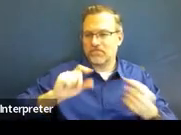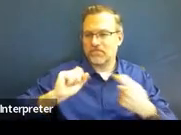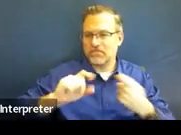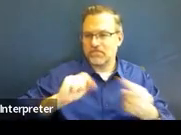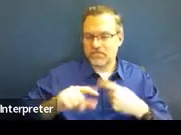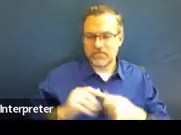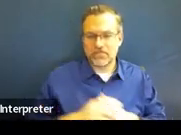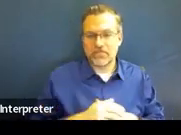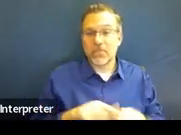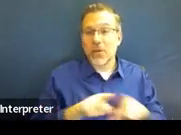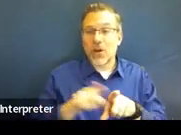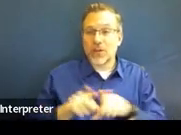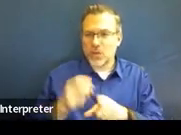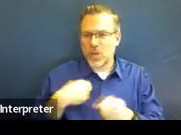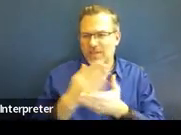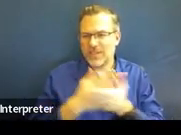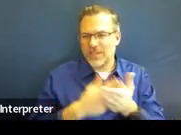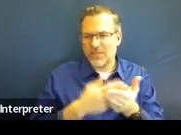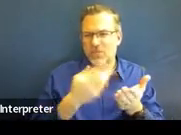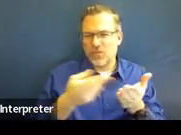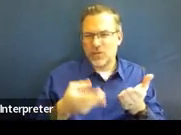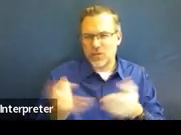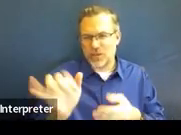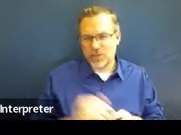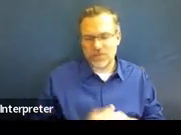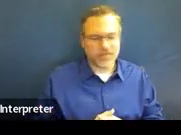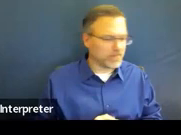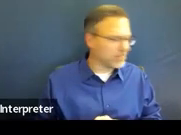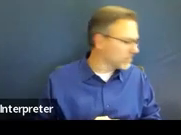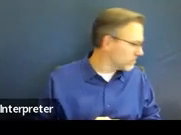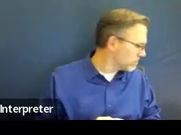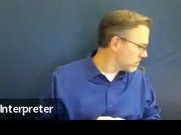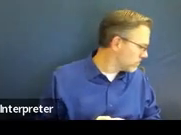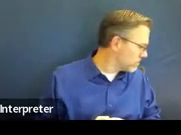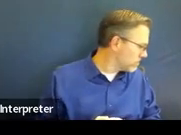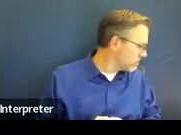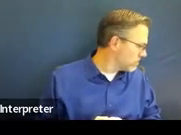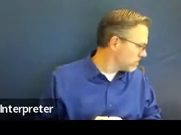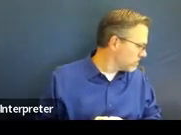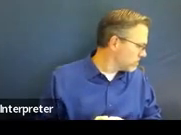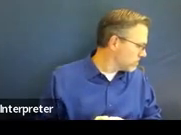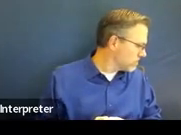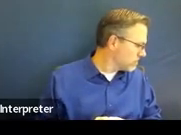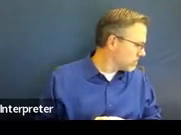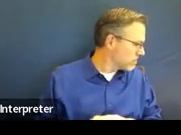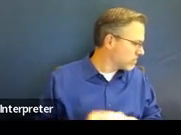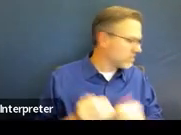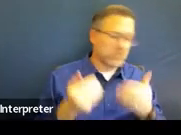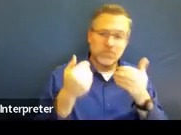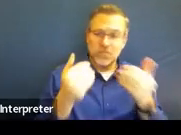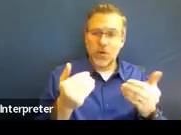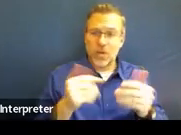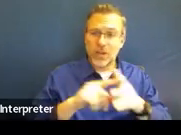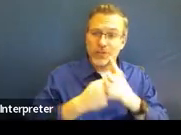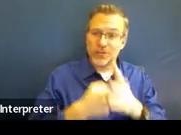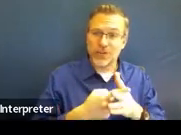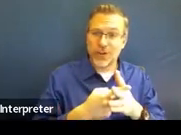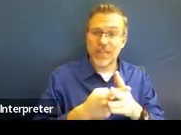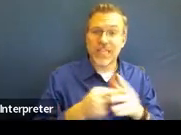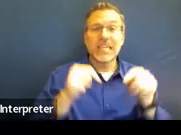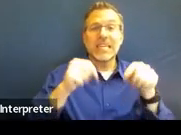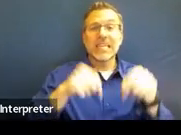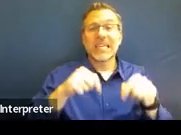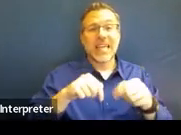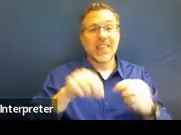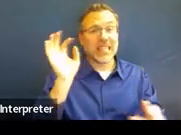And we also have some resources at the end. So we're going to jump right in. This link will take you to the